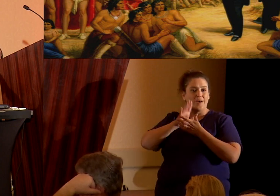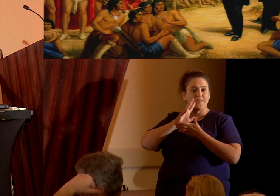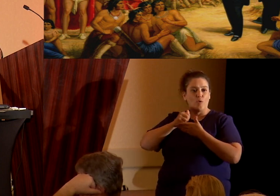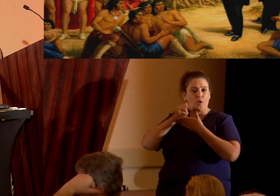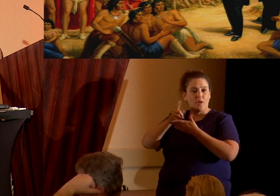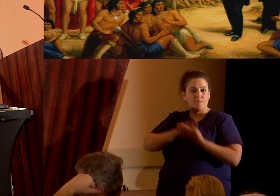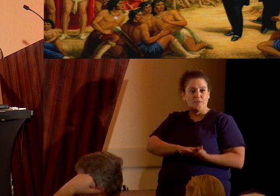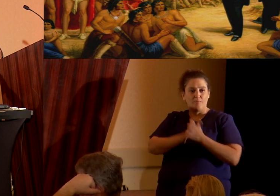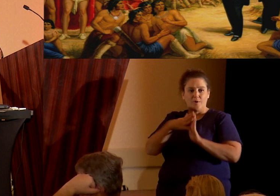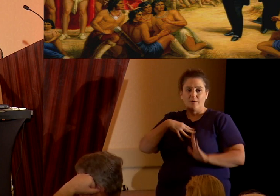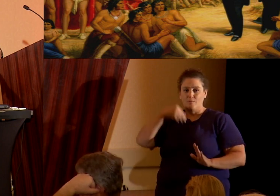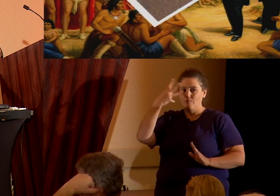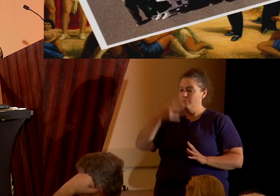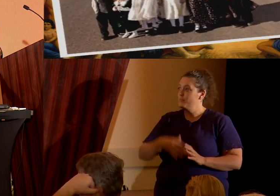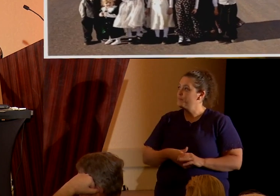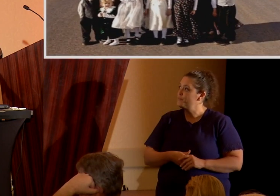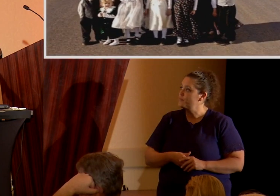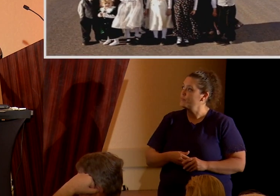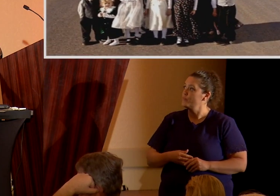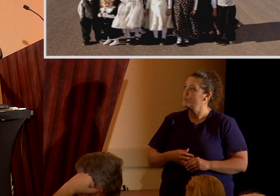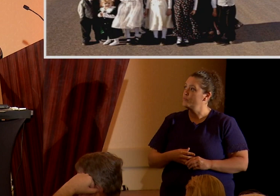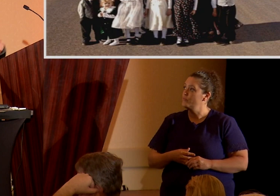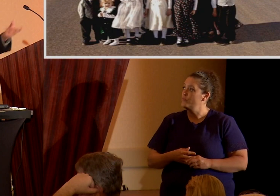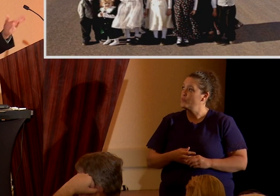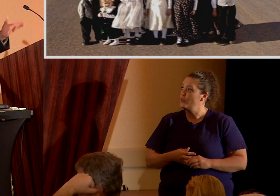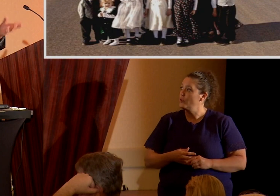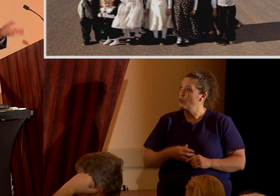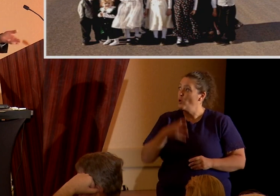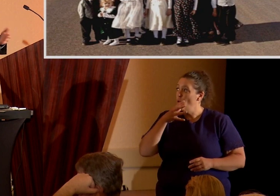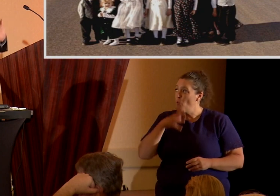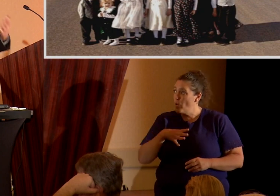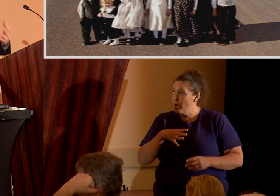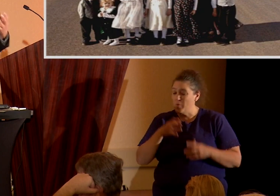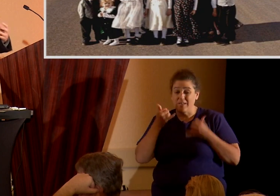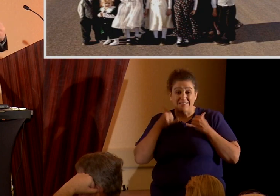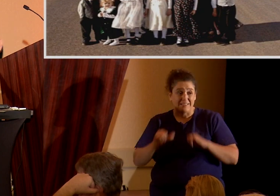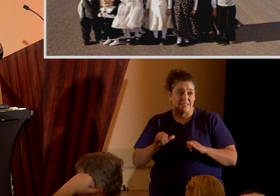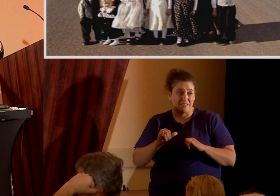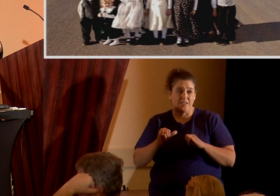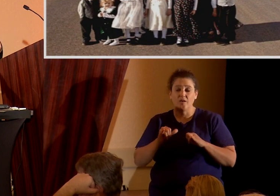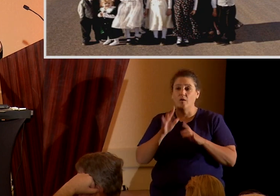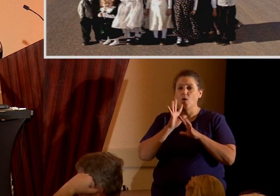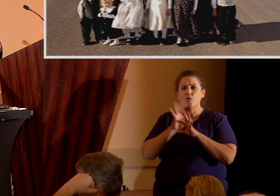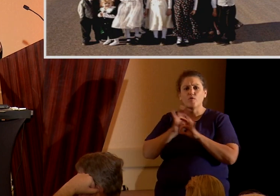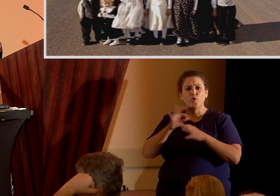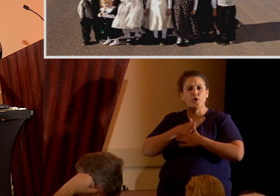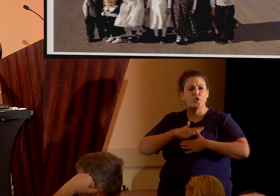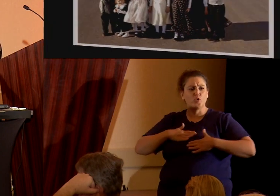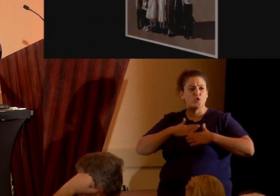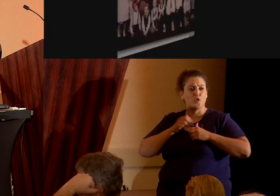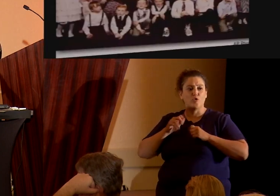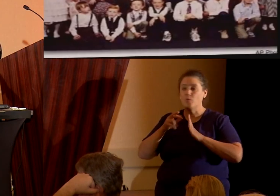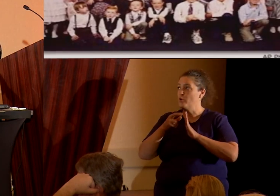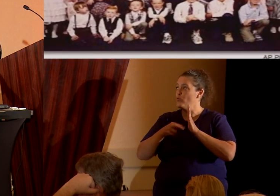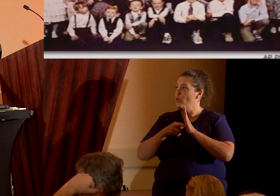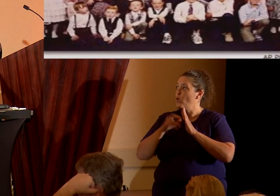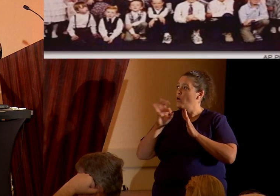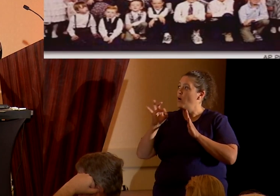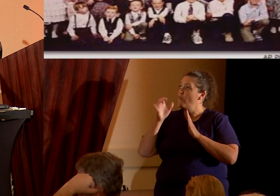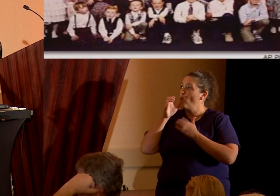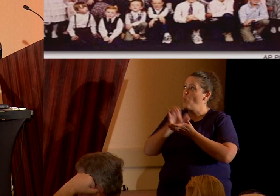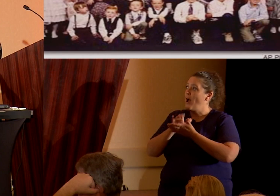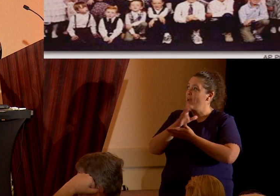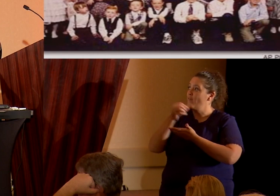-nessing of them. Women are still out of luck, or, I mean, they're still free to enjoy their privileged role as wife and a mother.